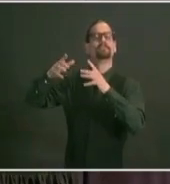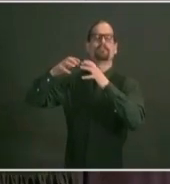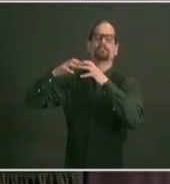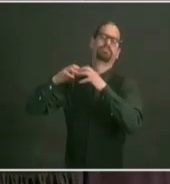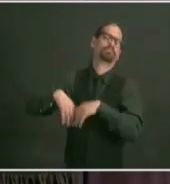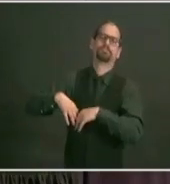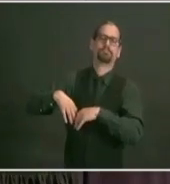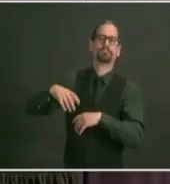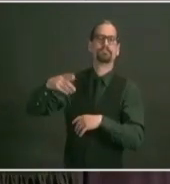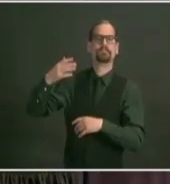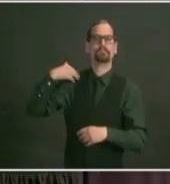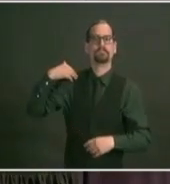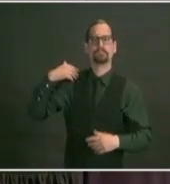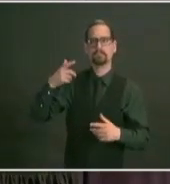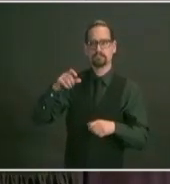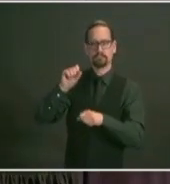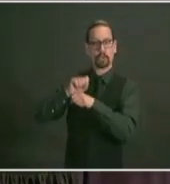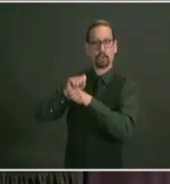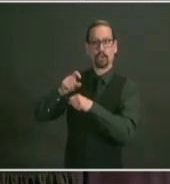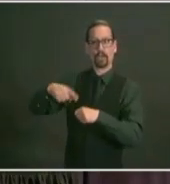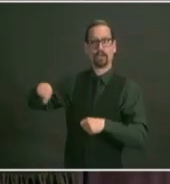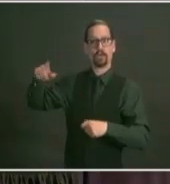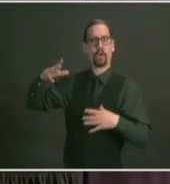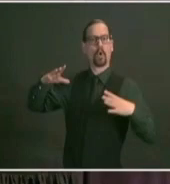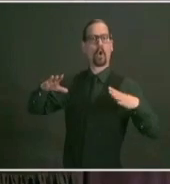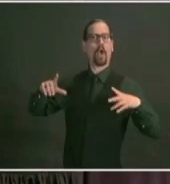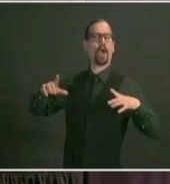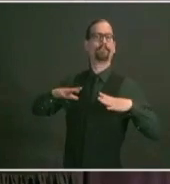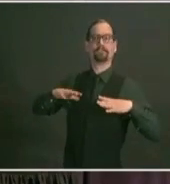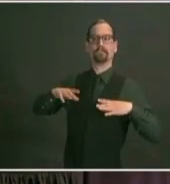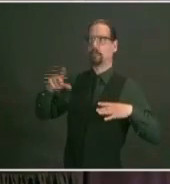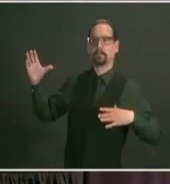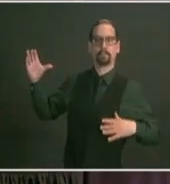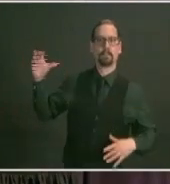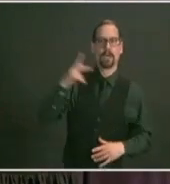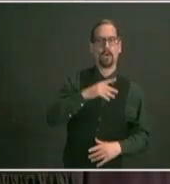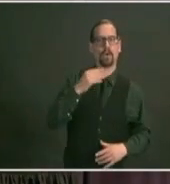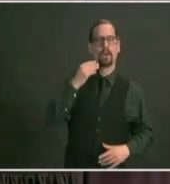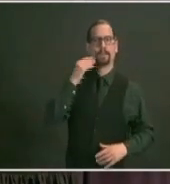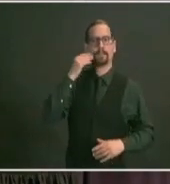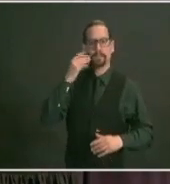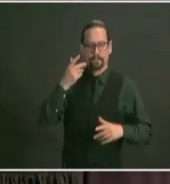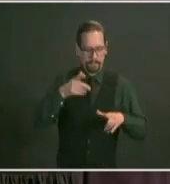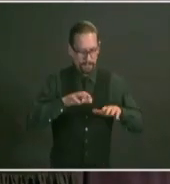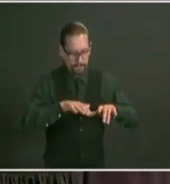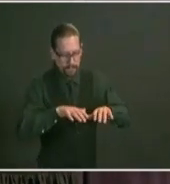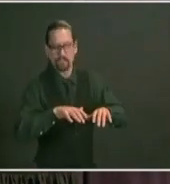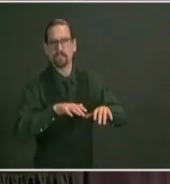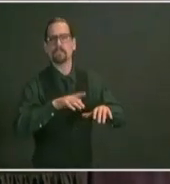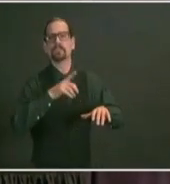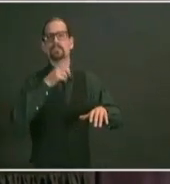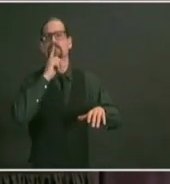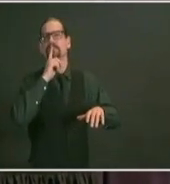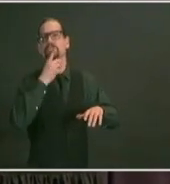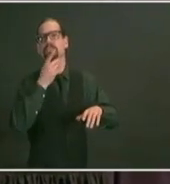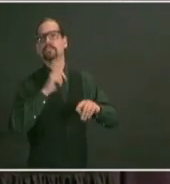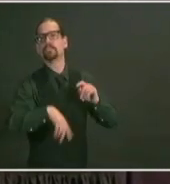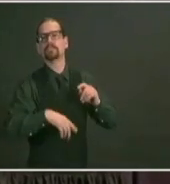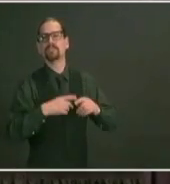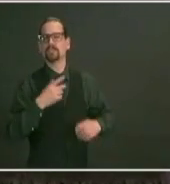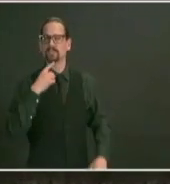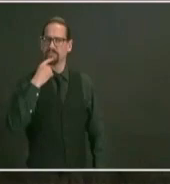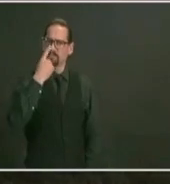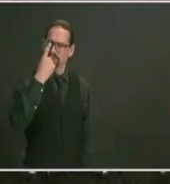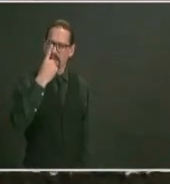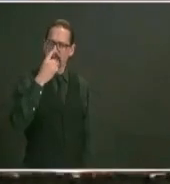work it was two hours of frustration one percent of people qualified could get an appointment who's in charge of that